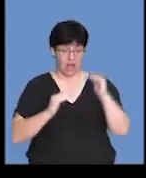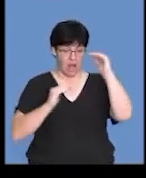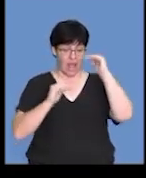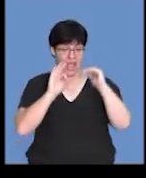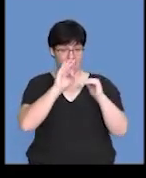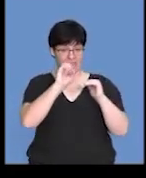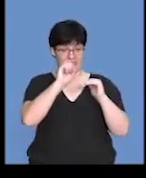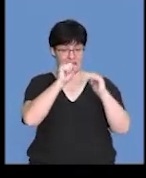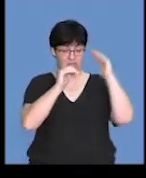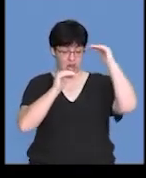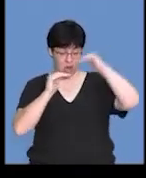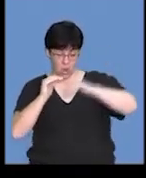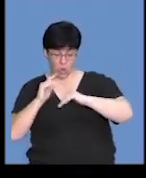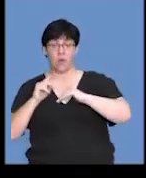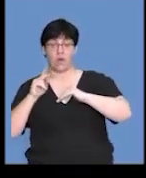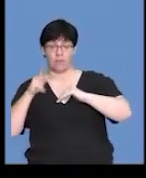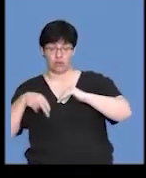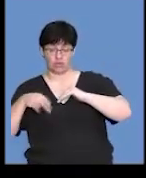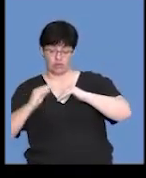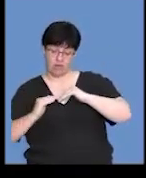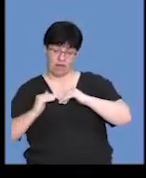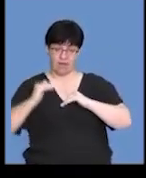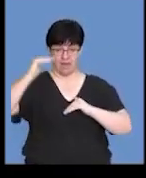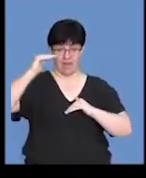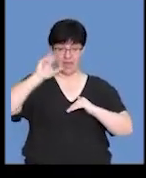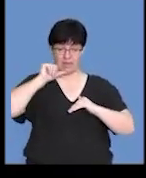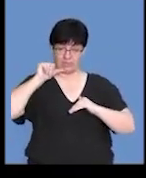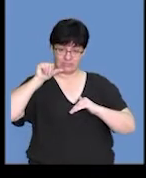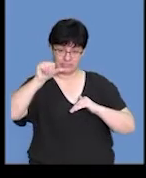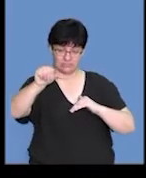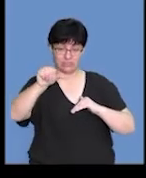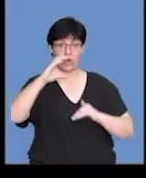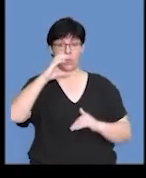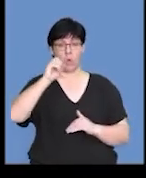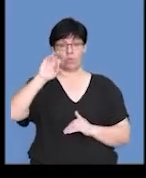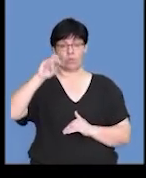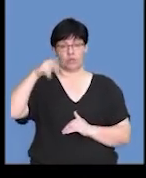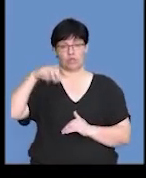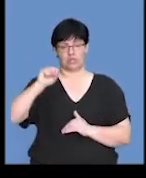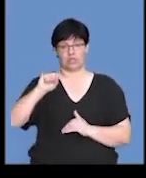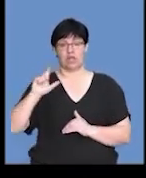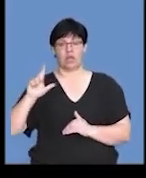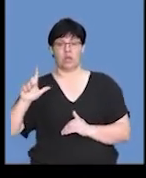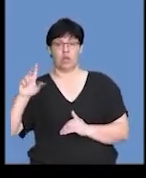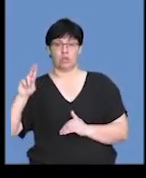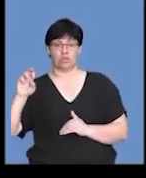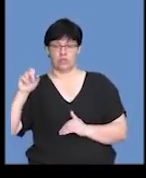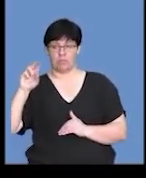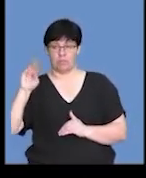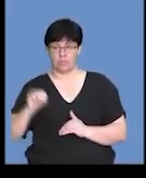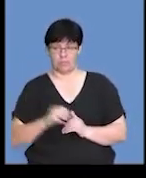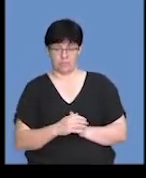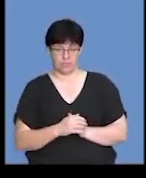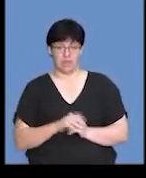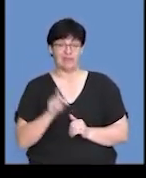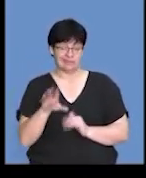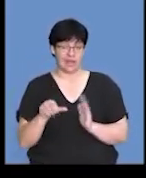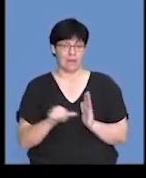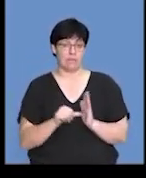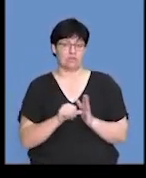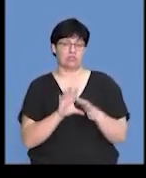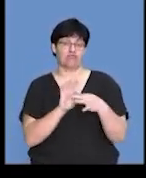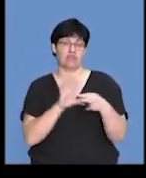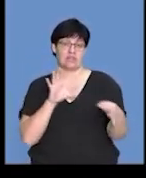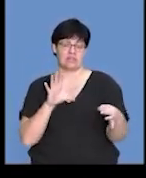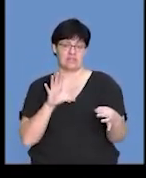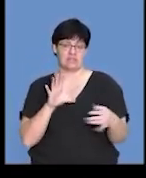And that is what maintains the progesterone. So, it's the corpus luteum that is important in releasing